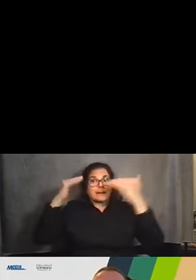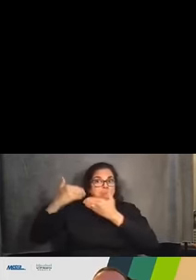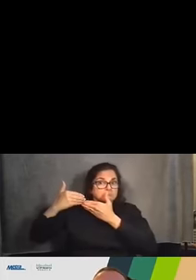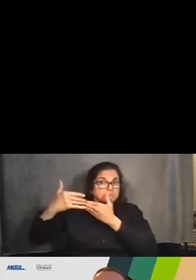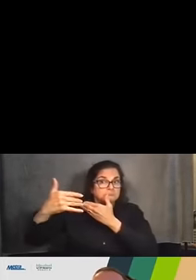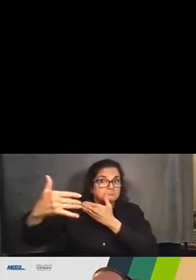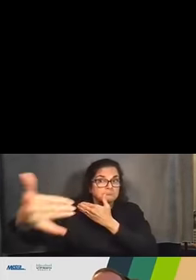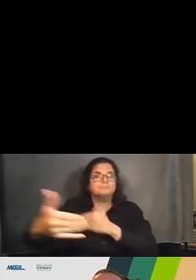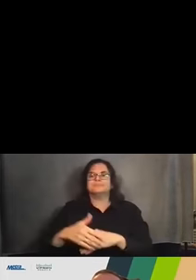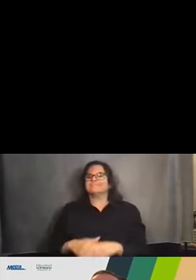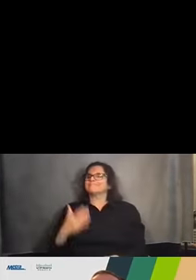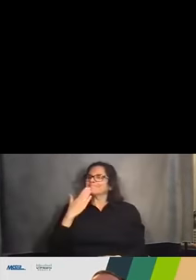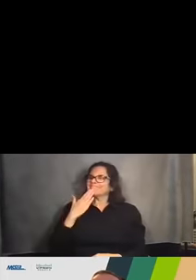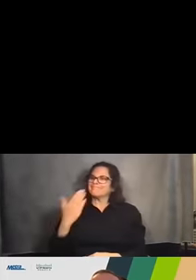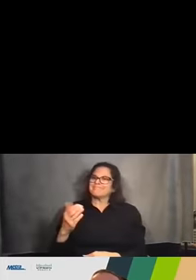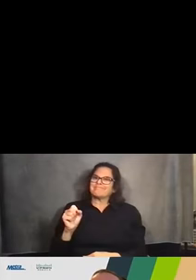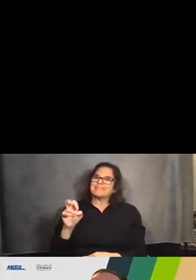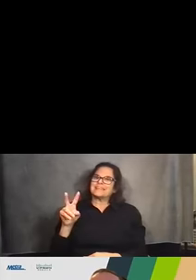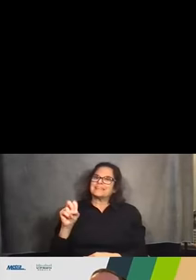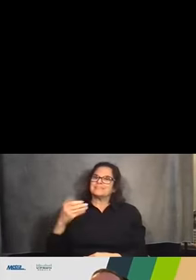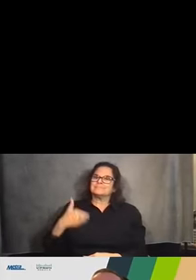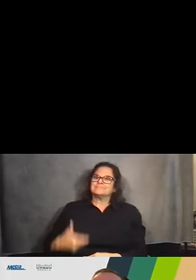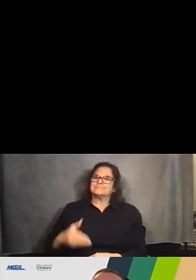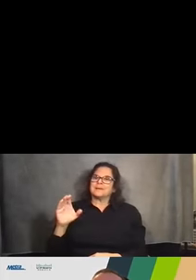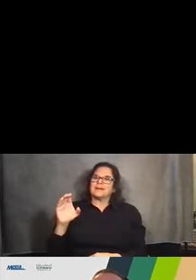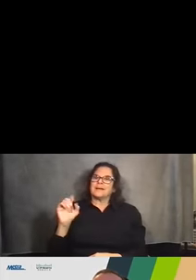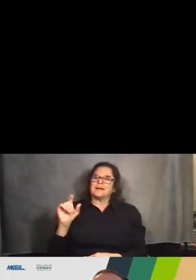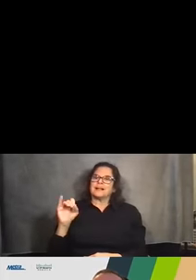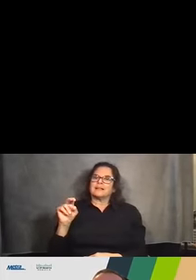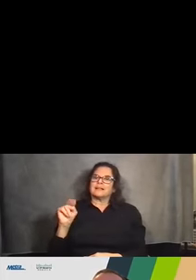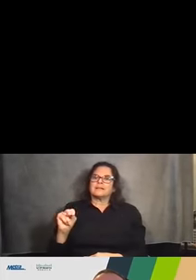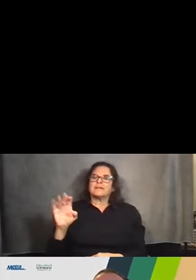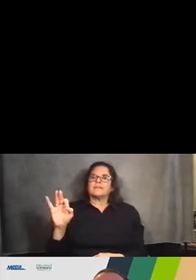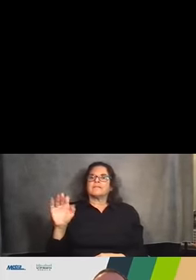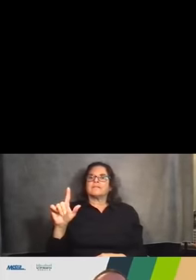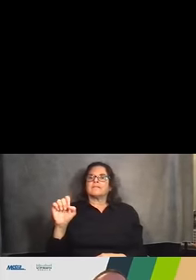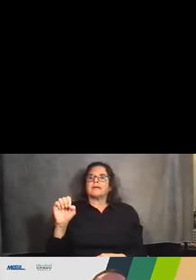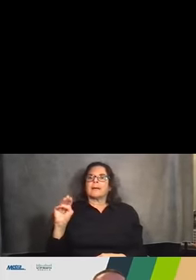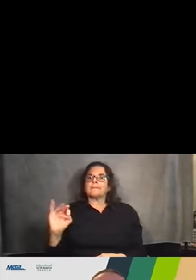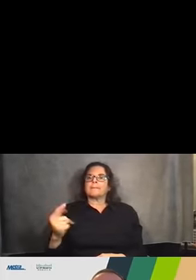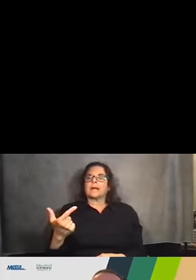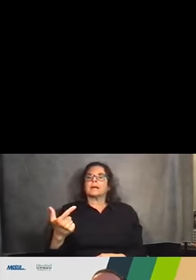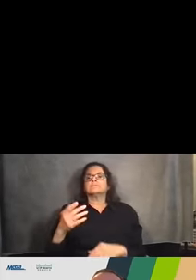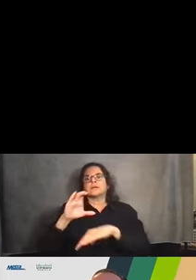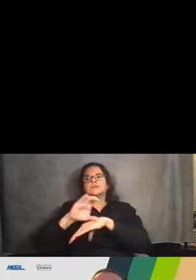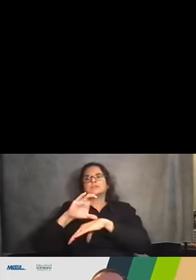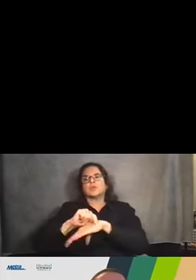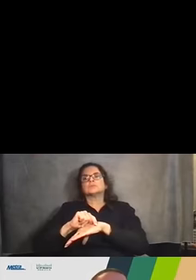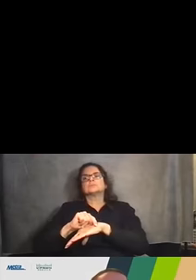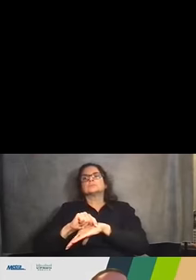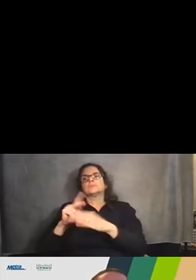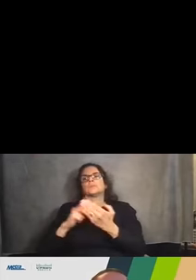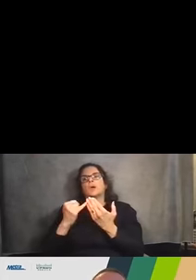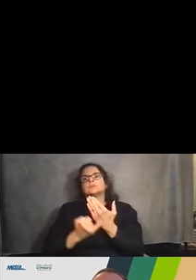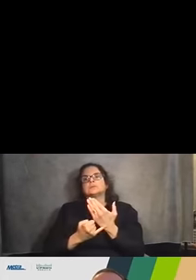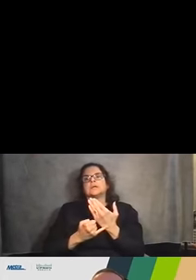Great. Thank you, Steve. Again, my name is Colin Fleming. I'm with the consultant project team assisting METRA with this